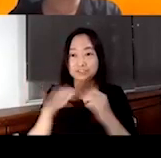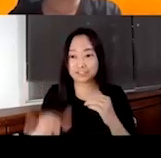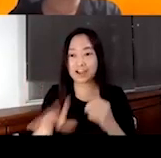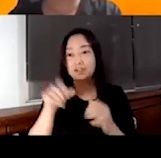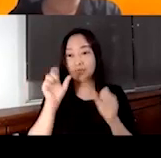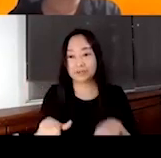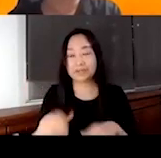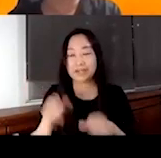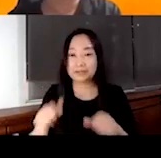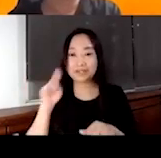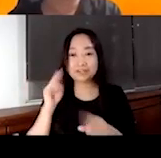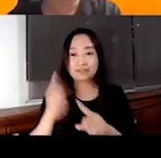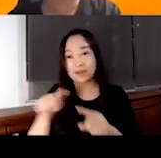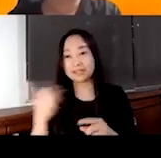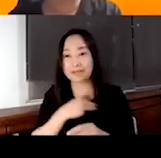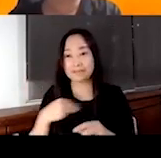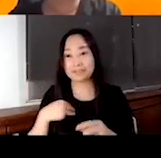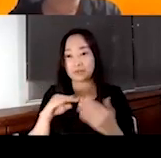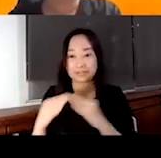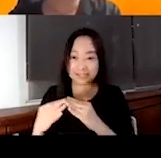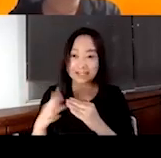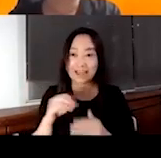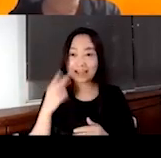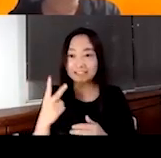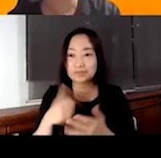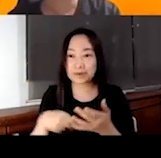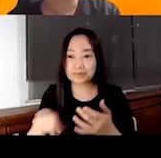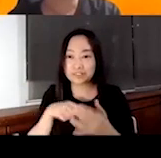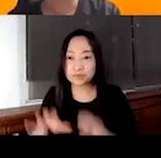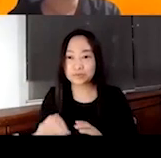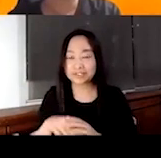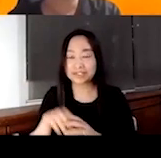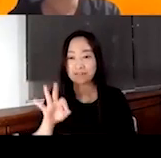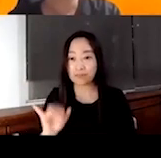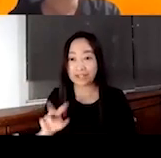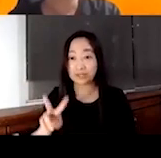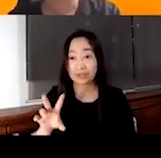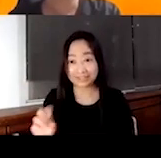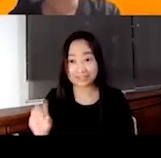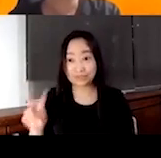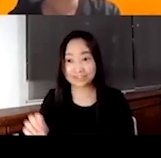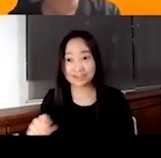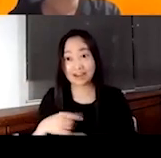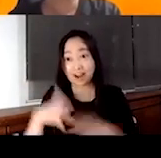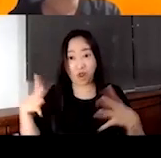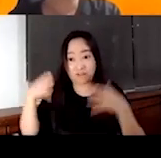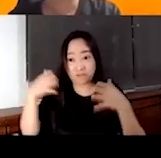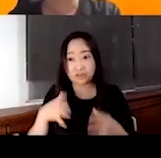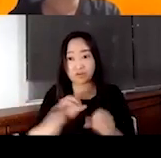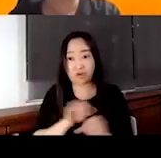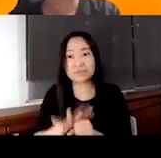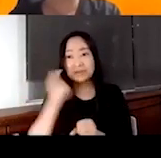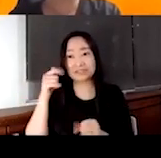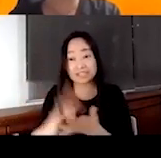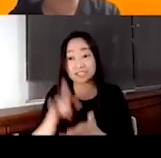to hear from, um, other members of the community to see what we were doing in FY20. There's a heavy focus on COVID because, of course, that was